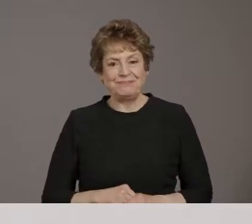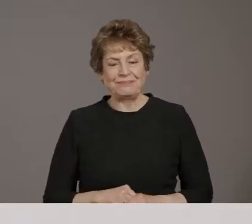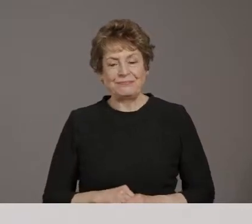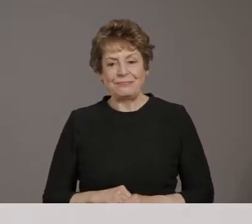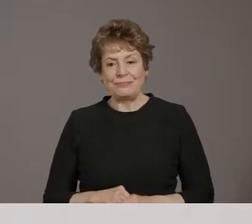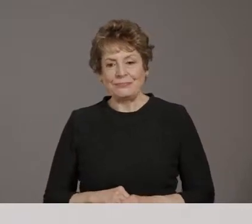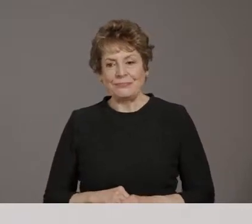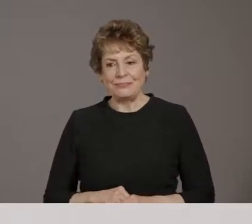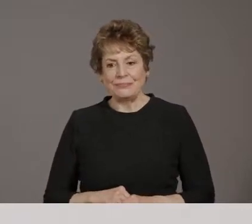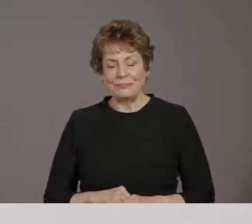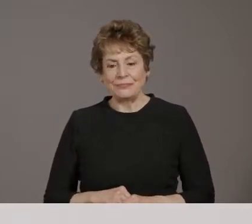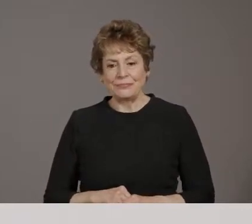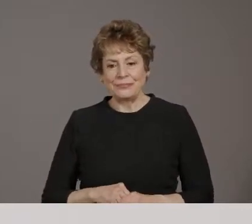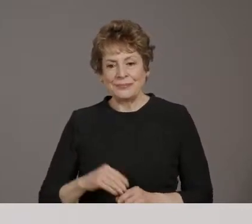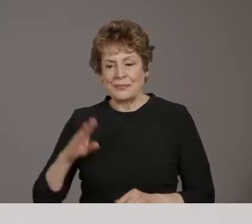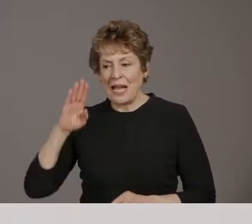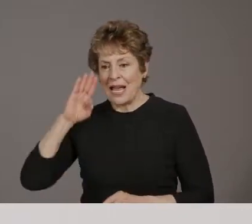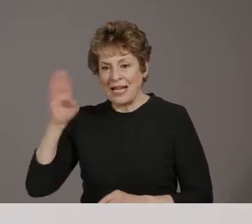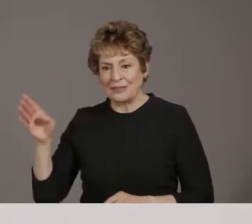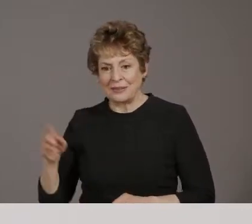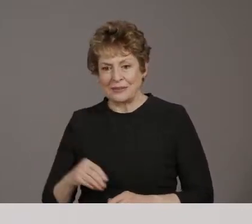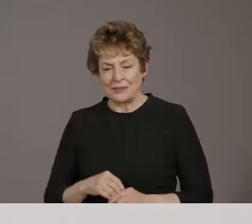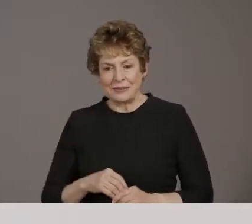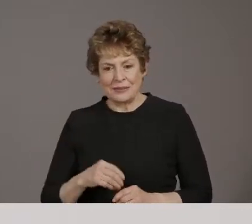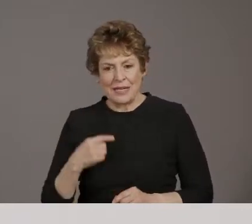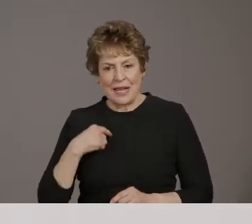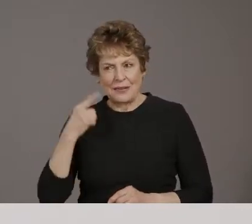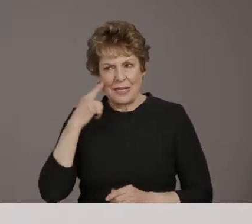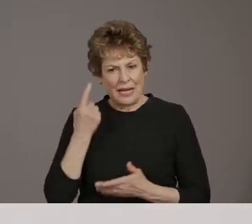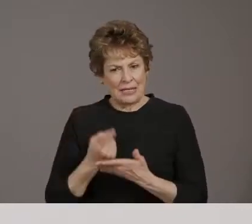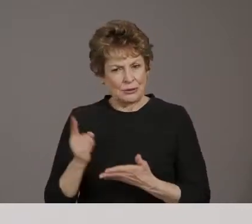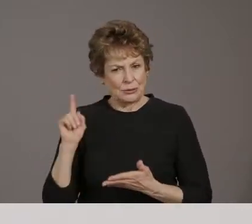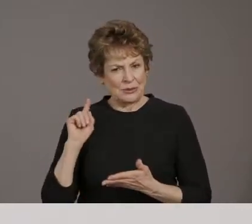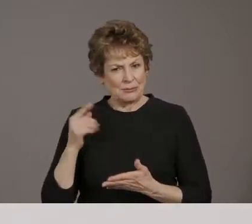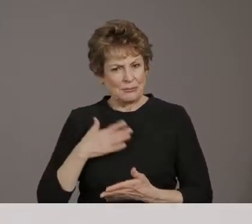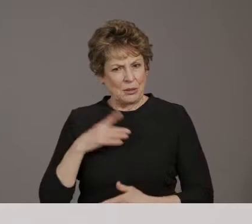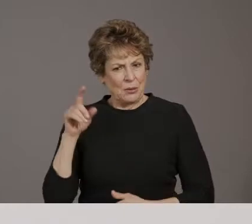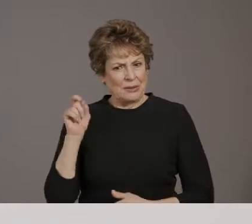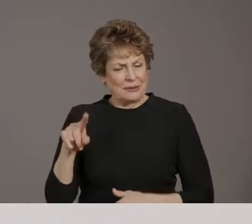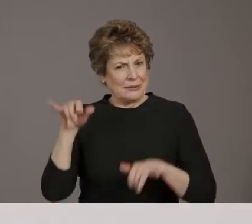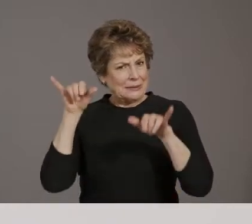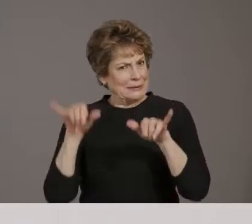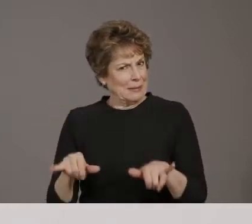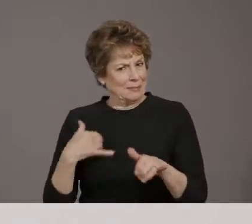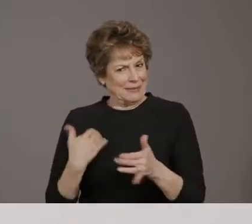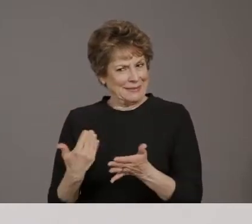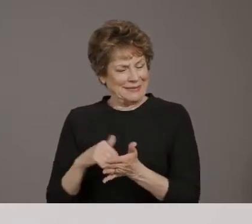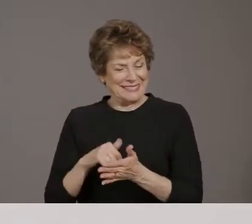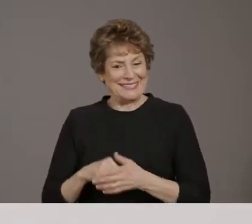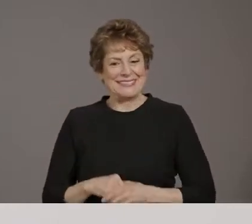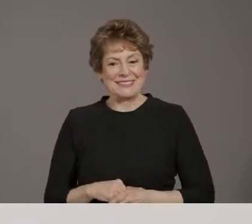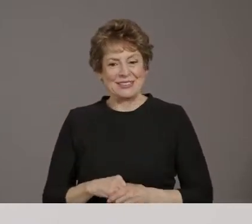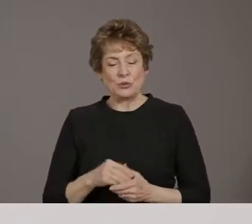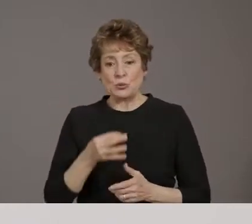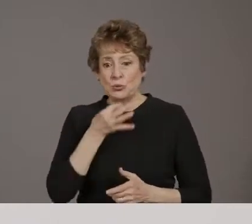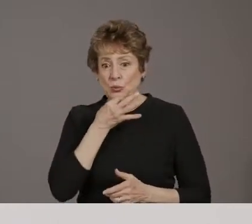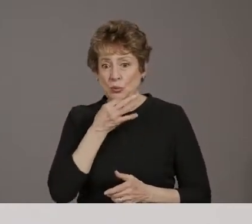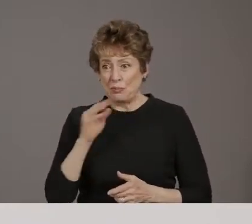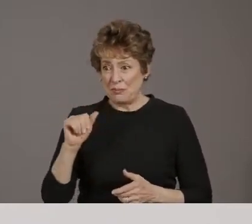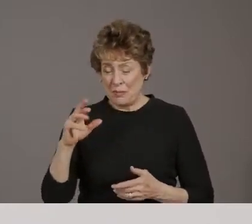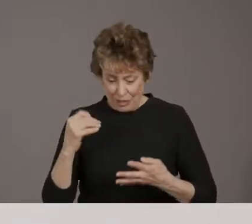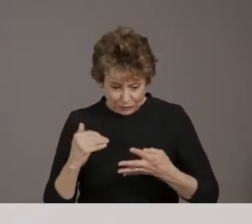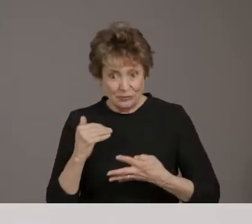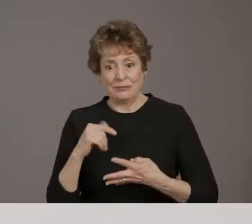Hey there, I think I asked the same question last week, but, uh, end of February is now just a couple days away and I